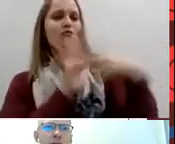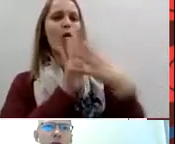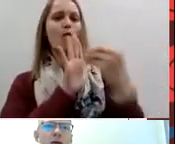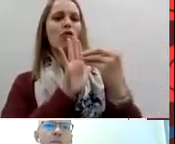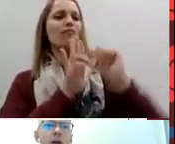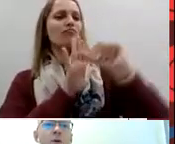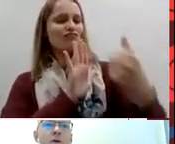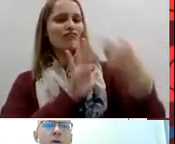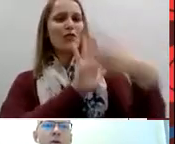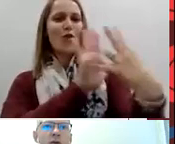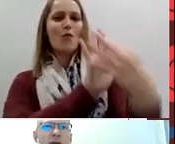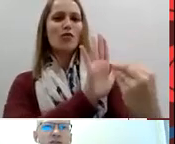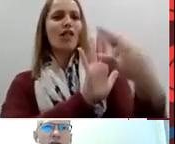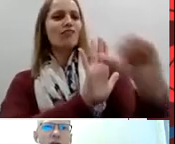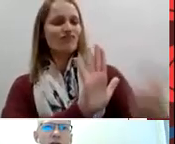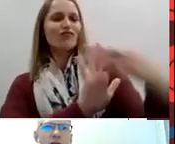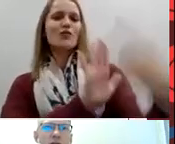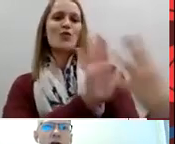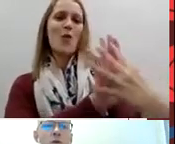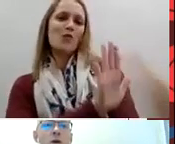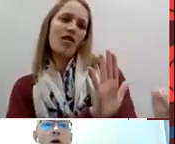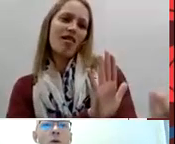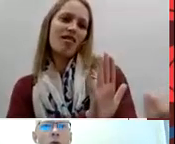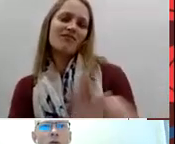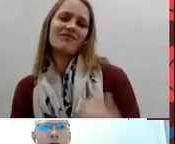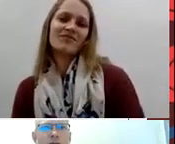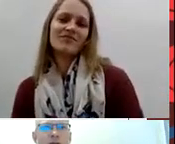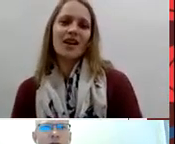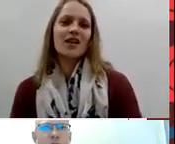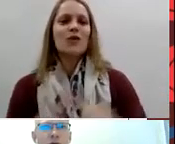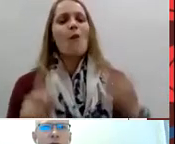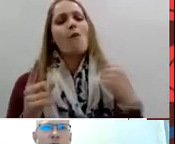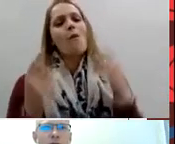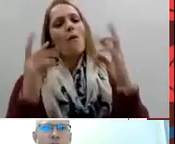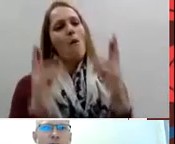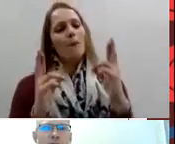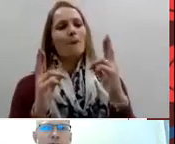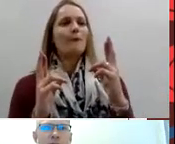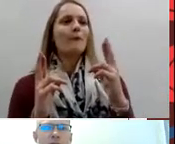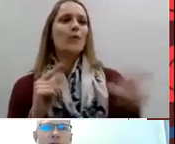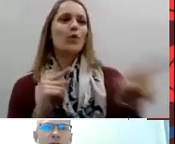we empower the next generation we are all of us role models